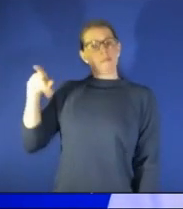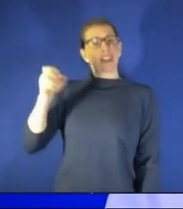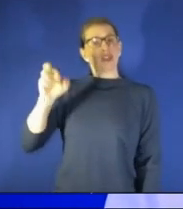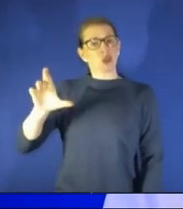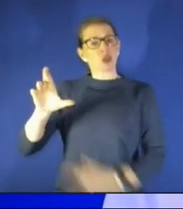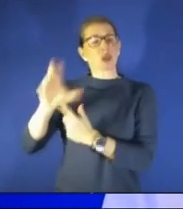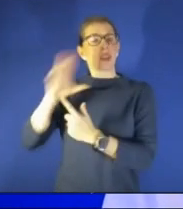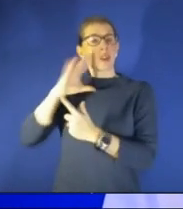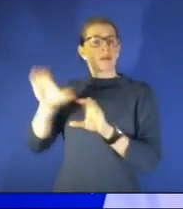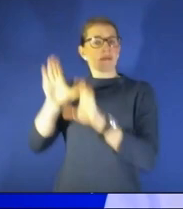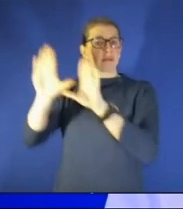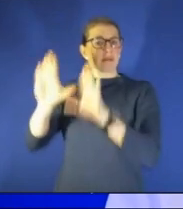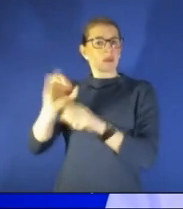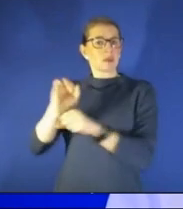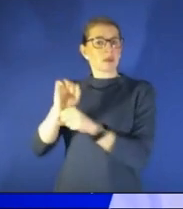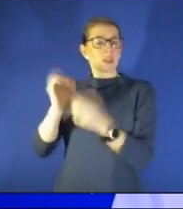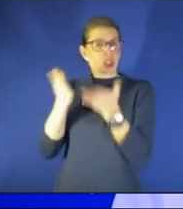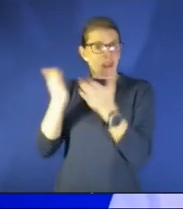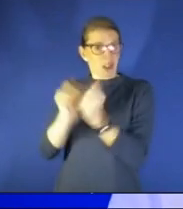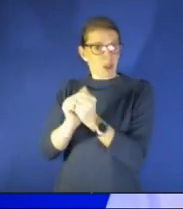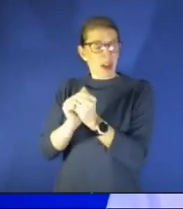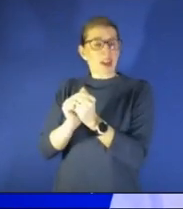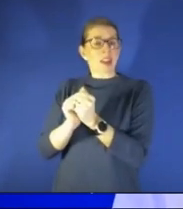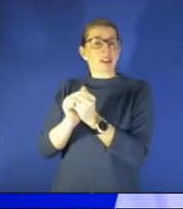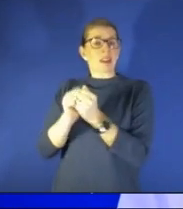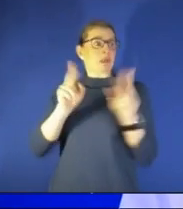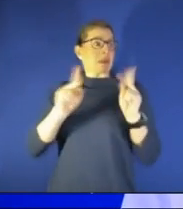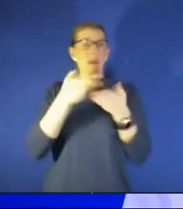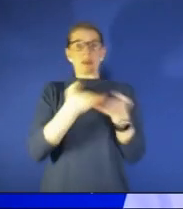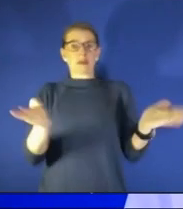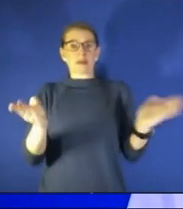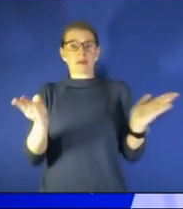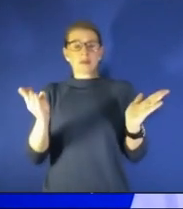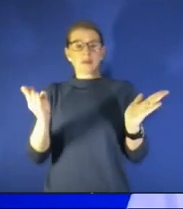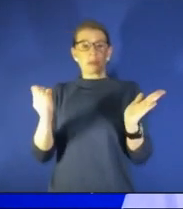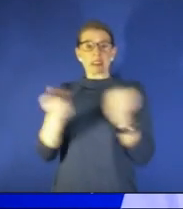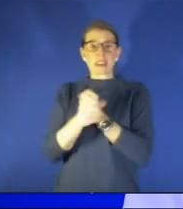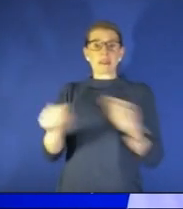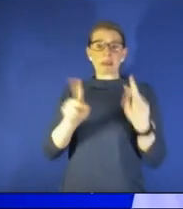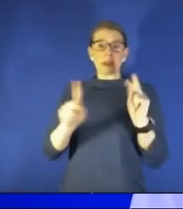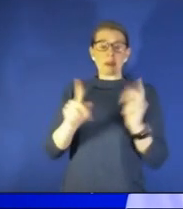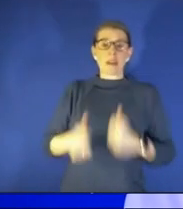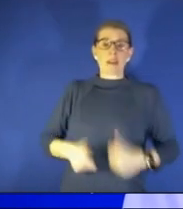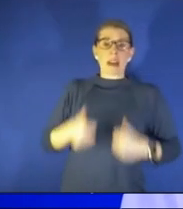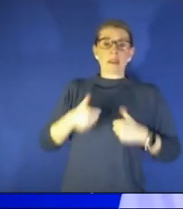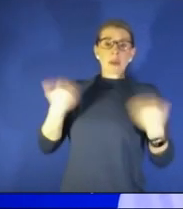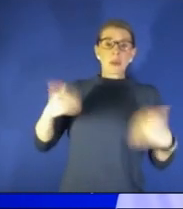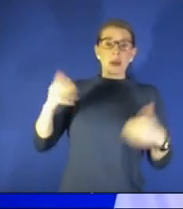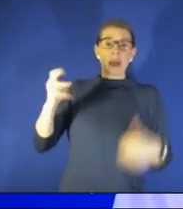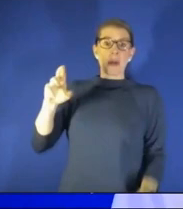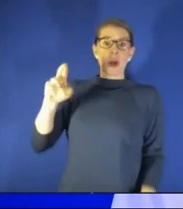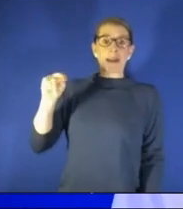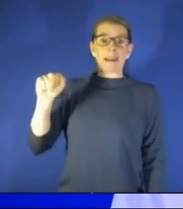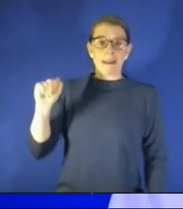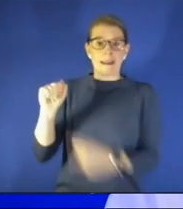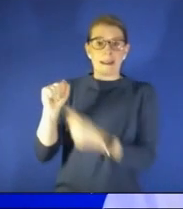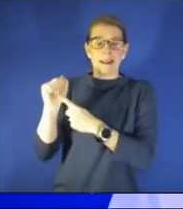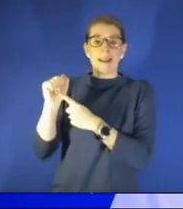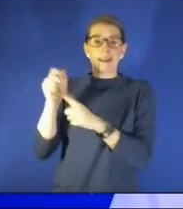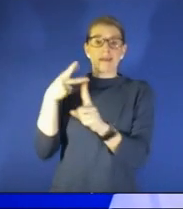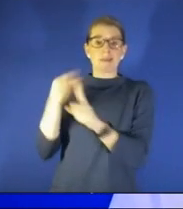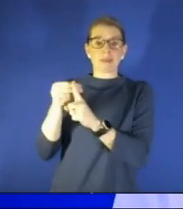to humanity with their vaccines as well as moderna these mrna vaccines really proven to be very uh very helpful and protective